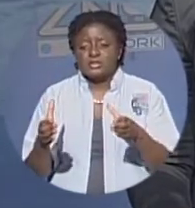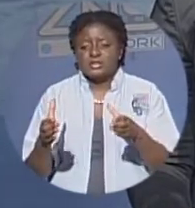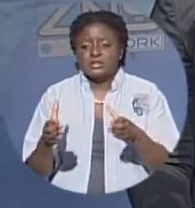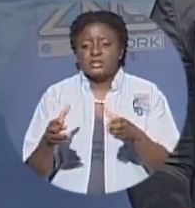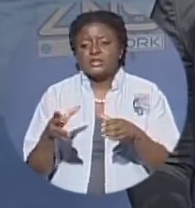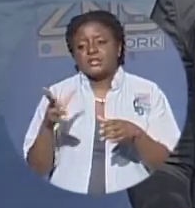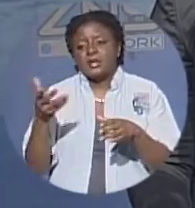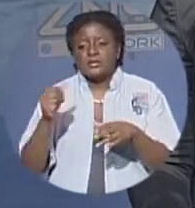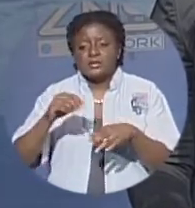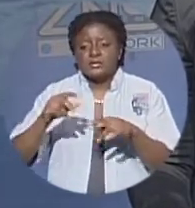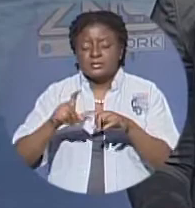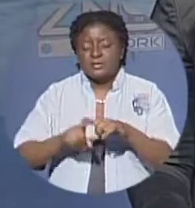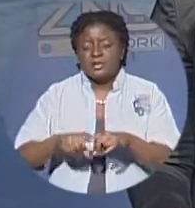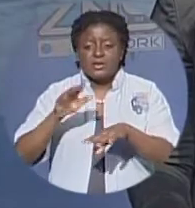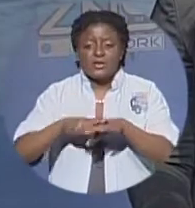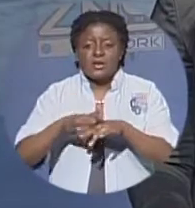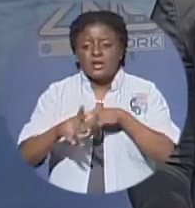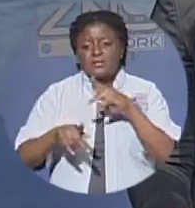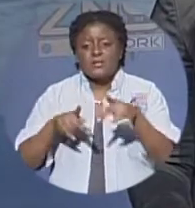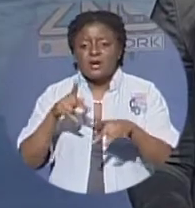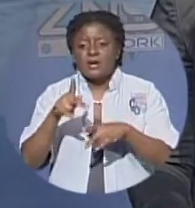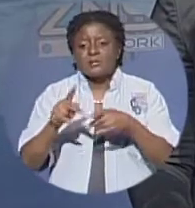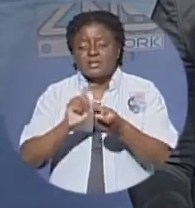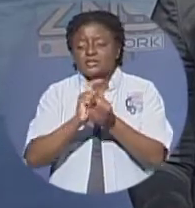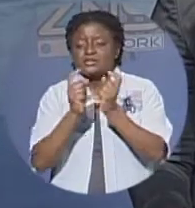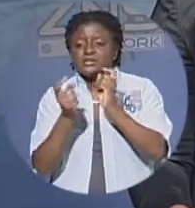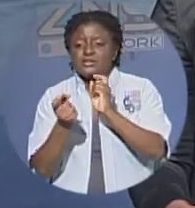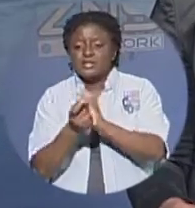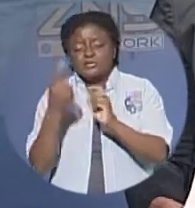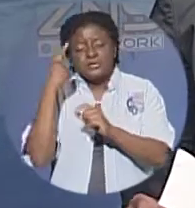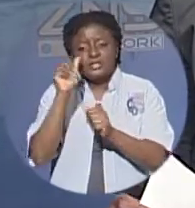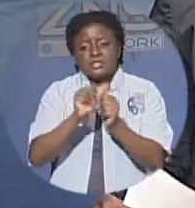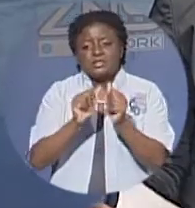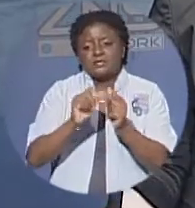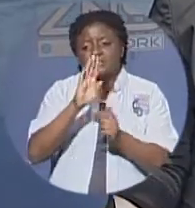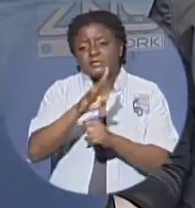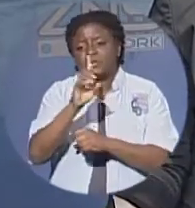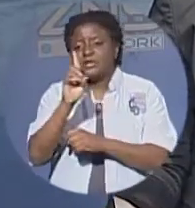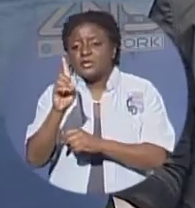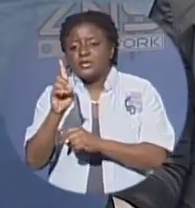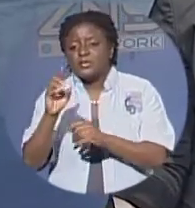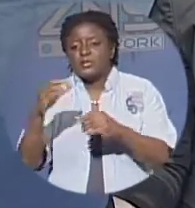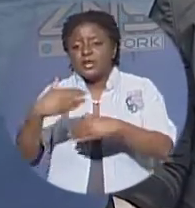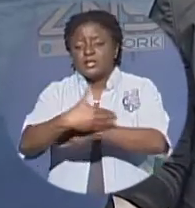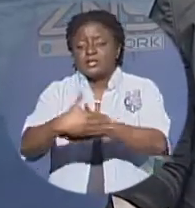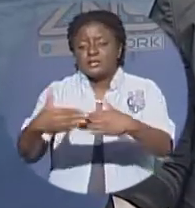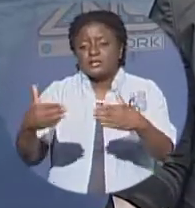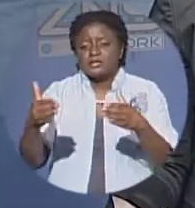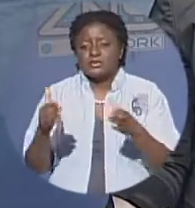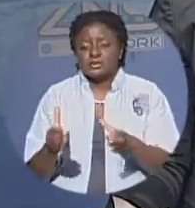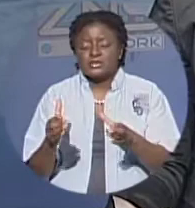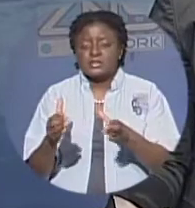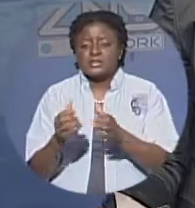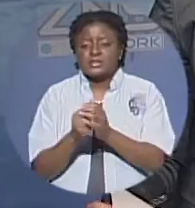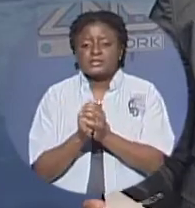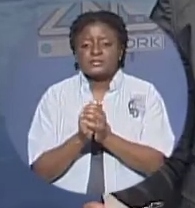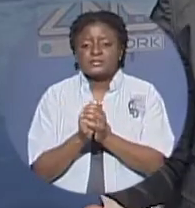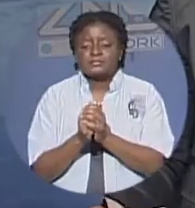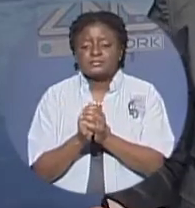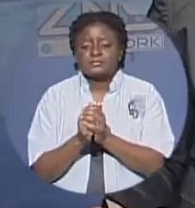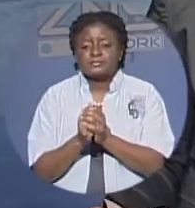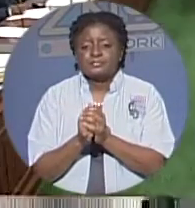and voter registration for each of the 41 constituencies for more from this morning's session in parliament here's ianthea smith